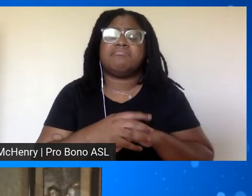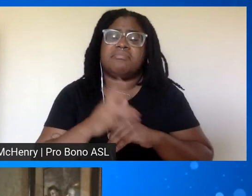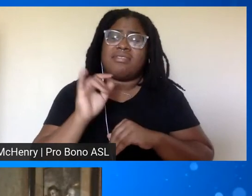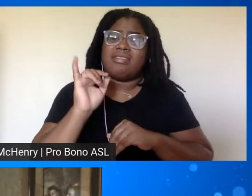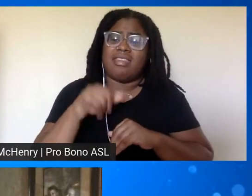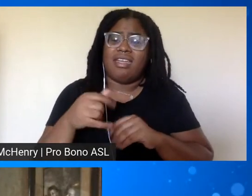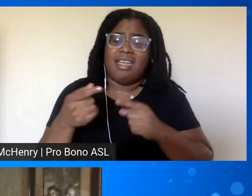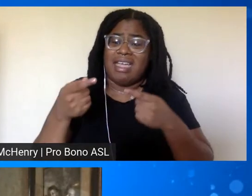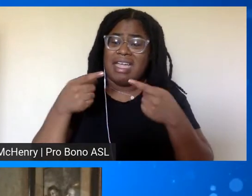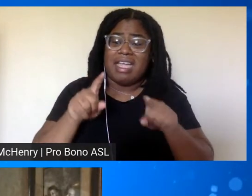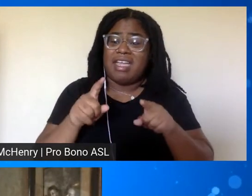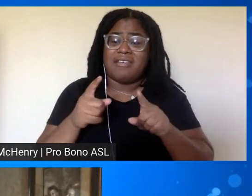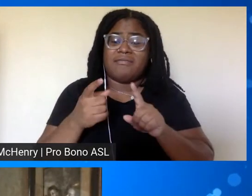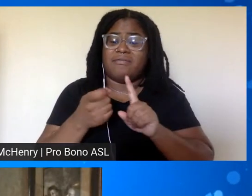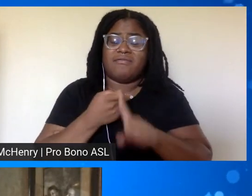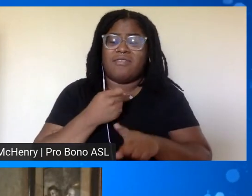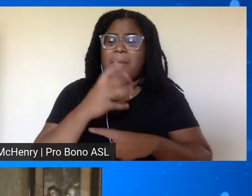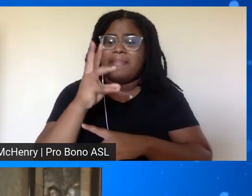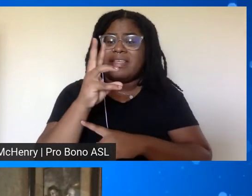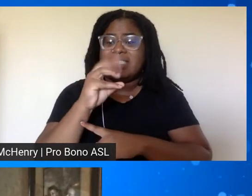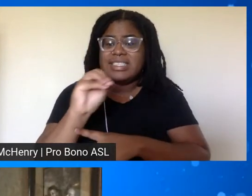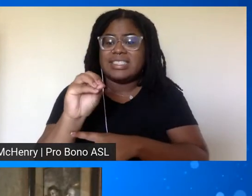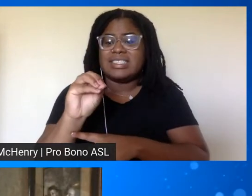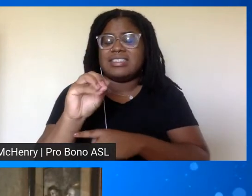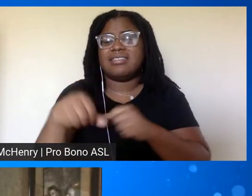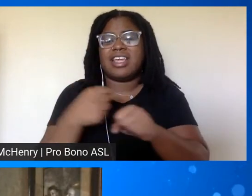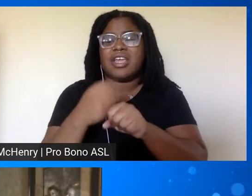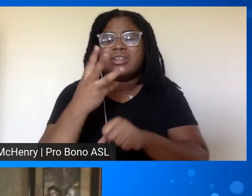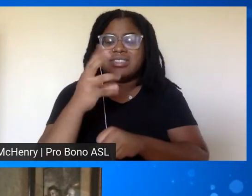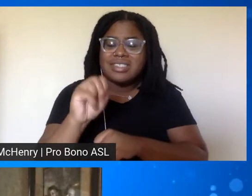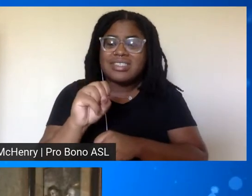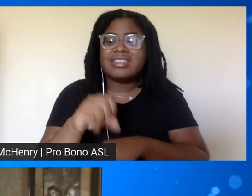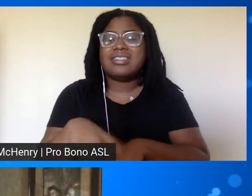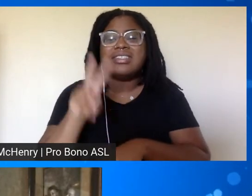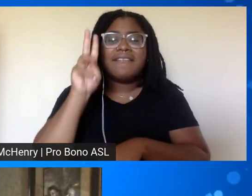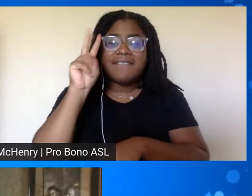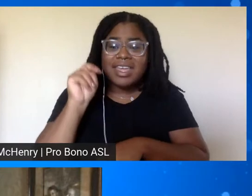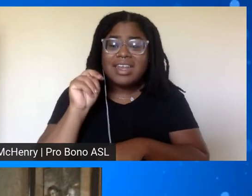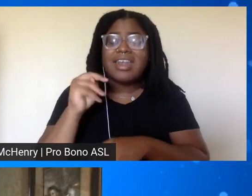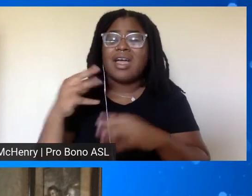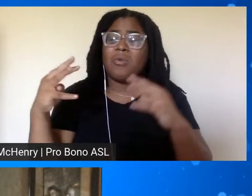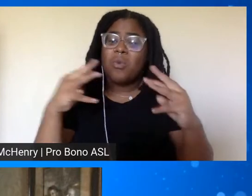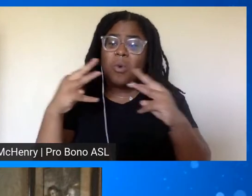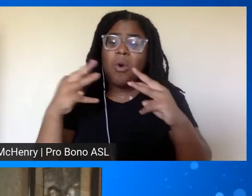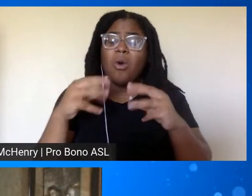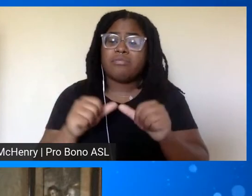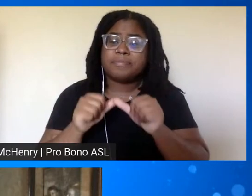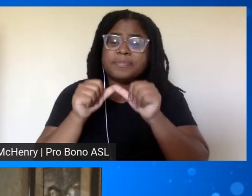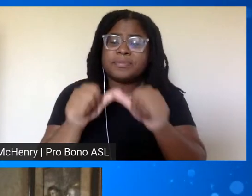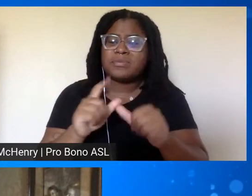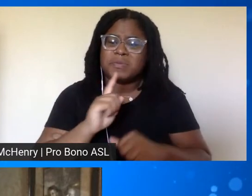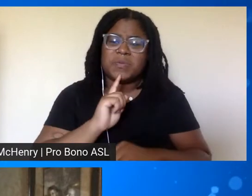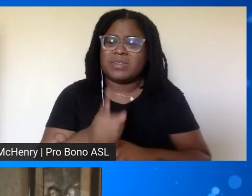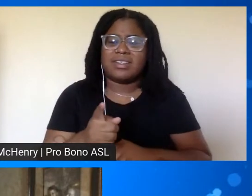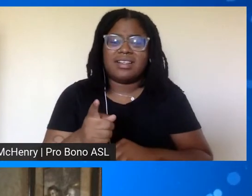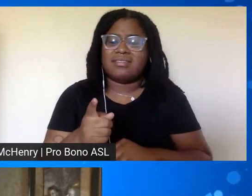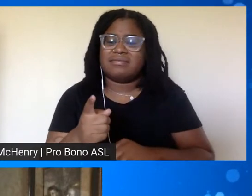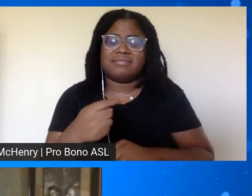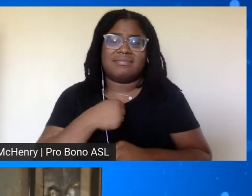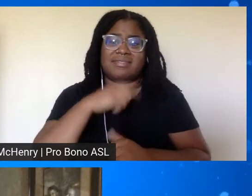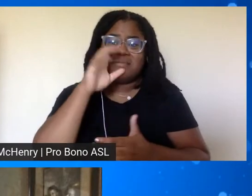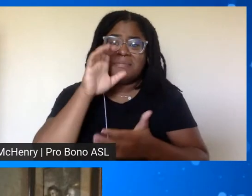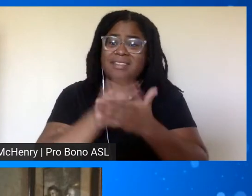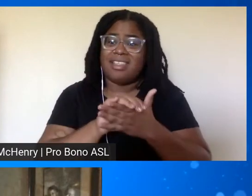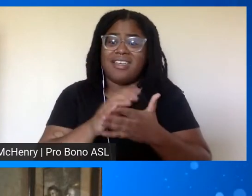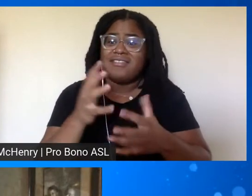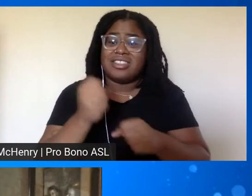the latter part of the 60s with the vietnam war going forward uh really i believe took